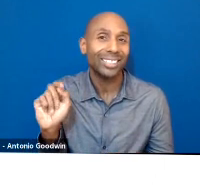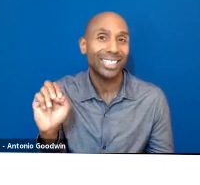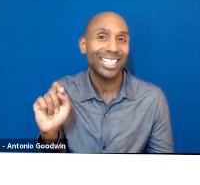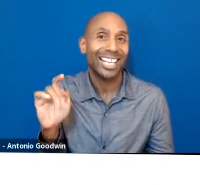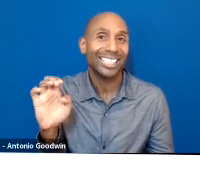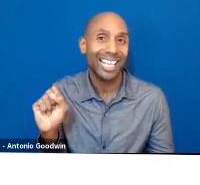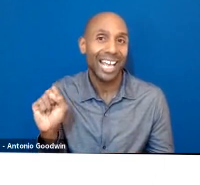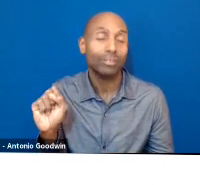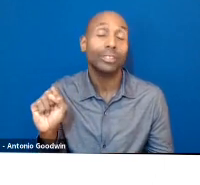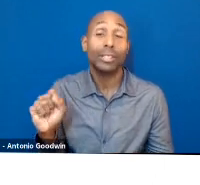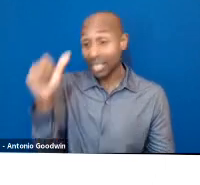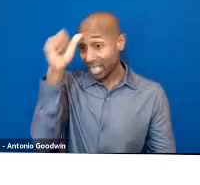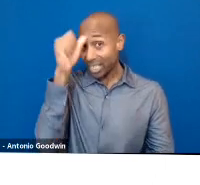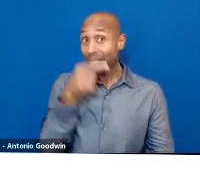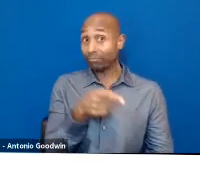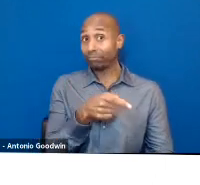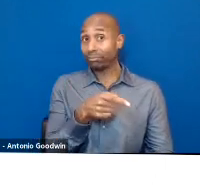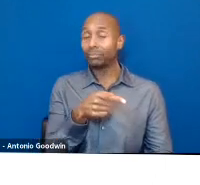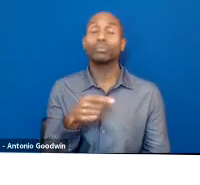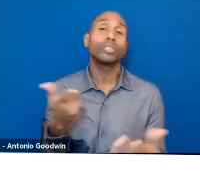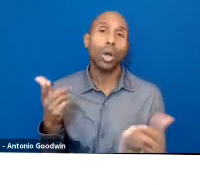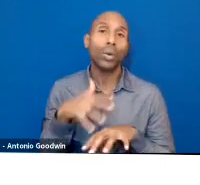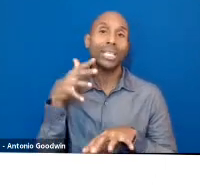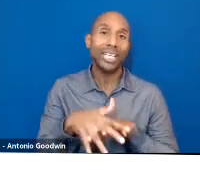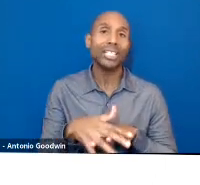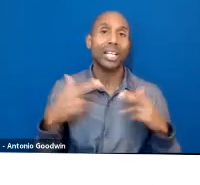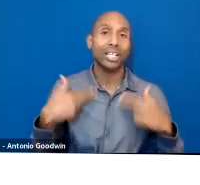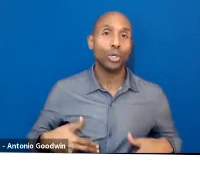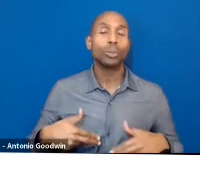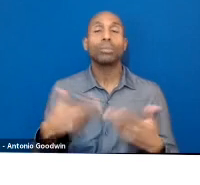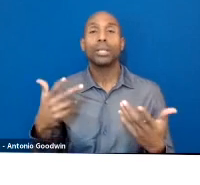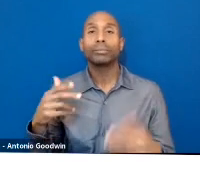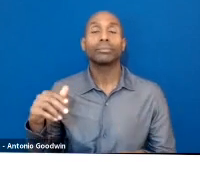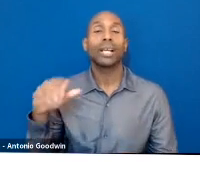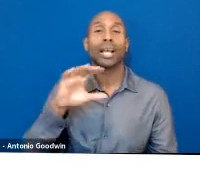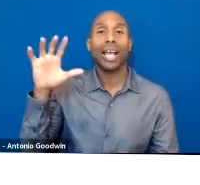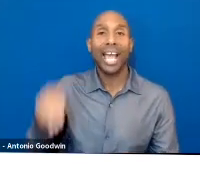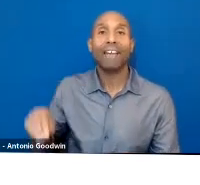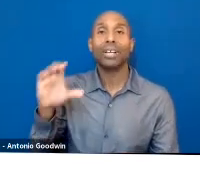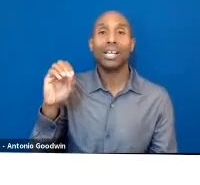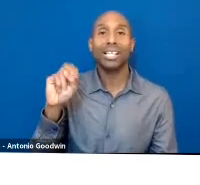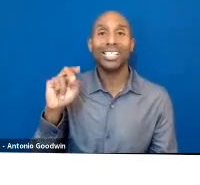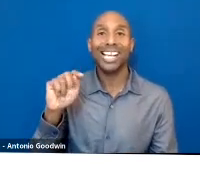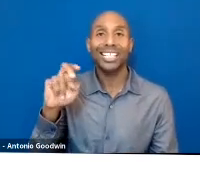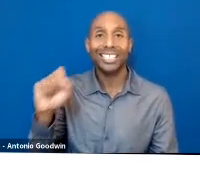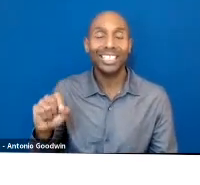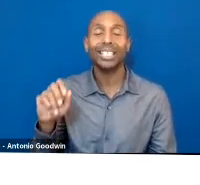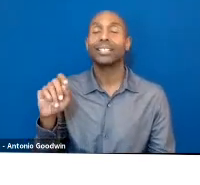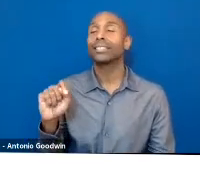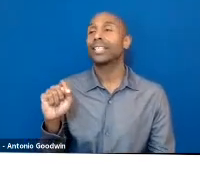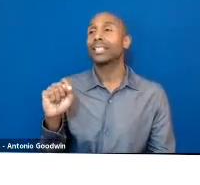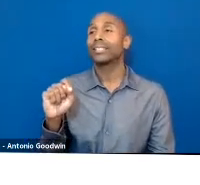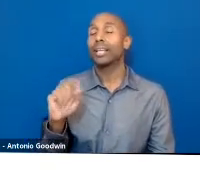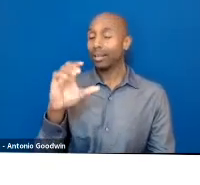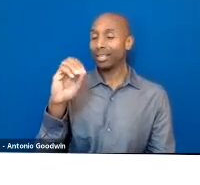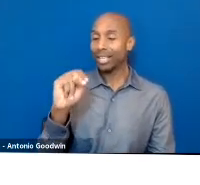indigenous humans on the continent of Africa and Asia and Latin America across the Americas had these thousand